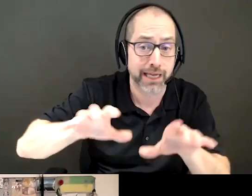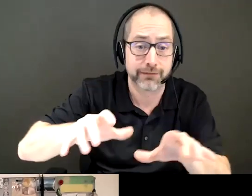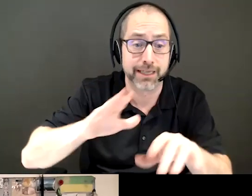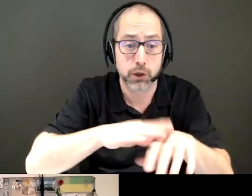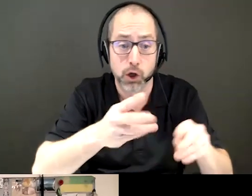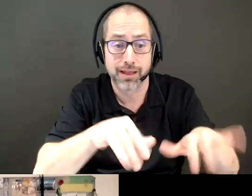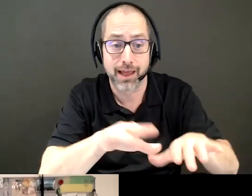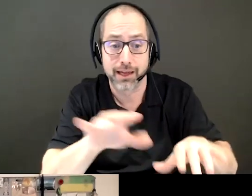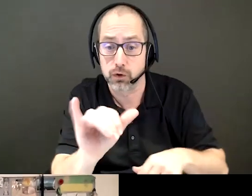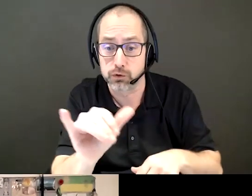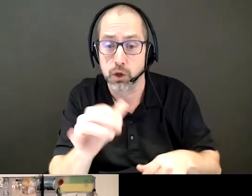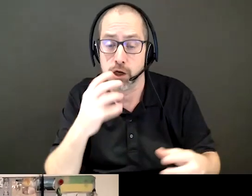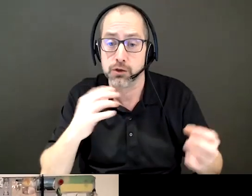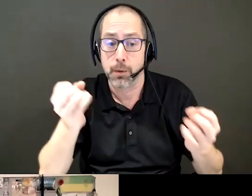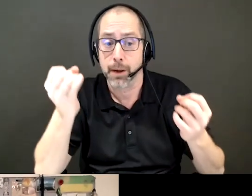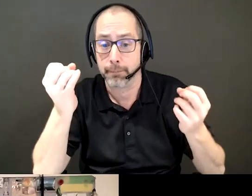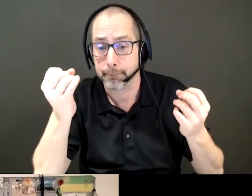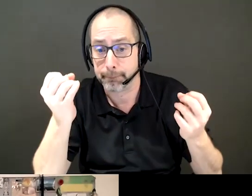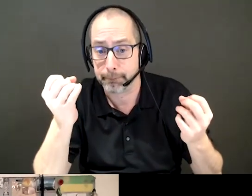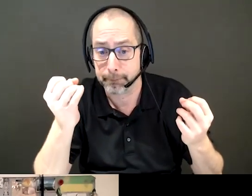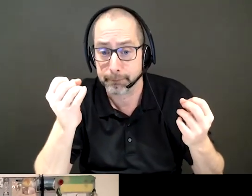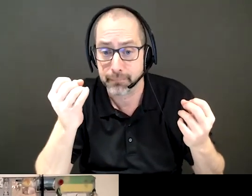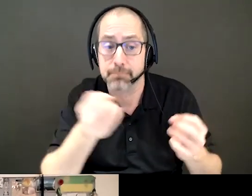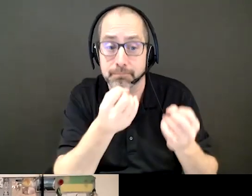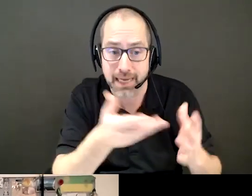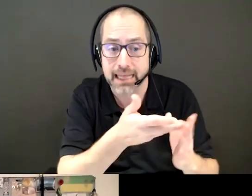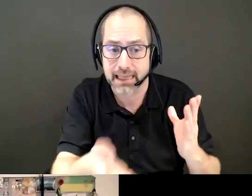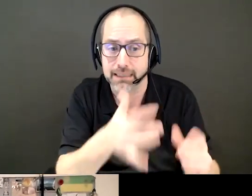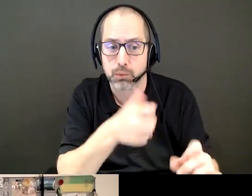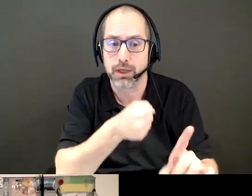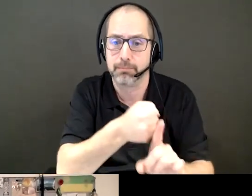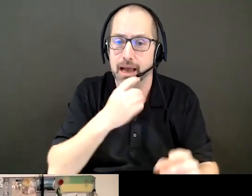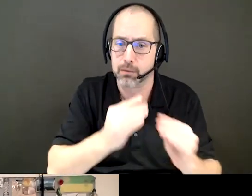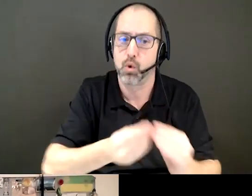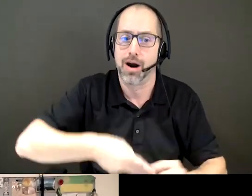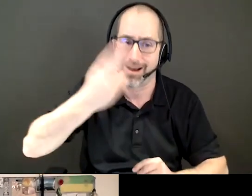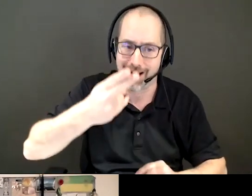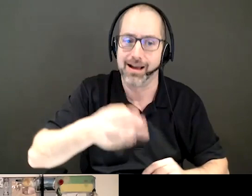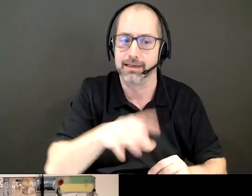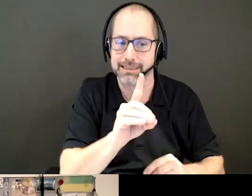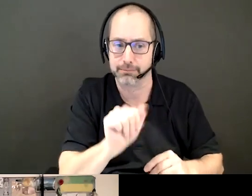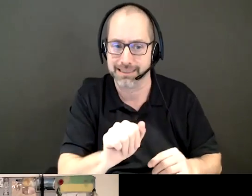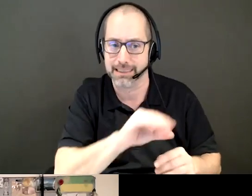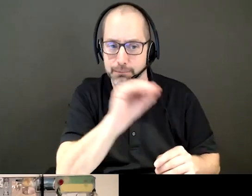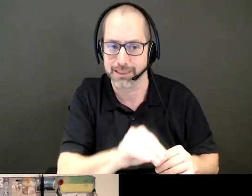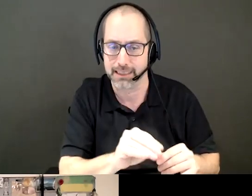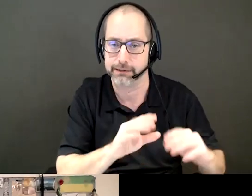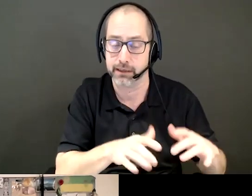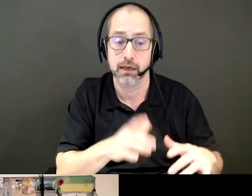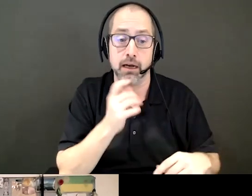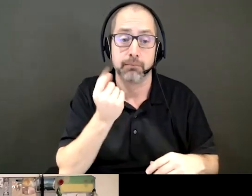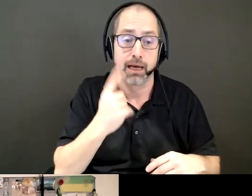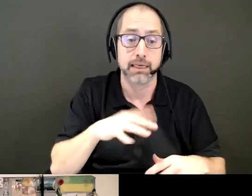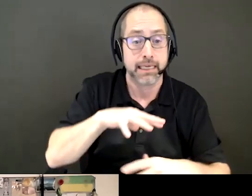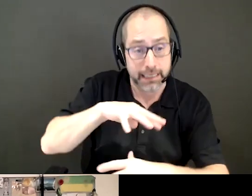So we have a number of things that impact the higher rate of disabilities. But inclusion, yeah, I mean,